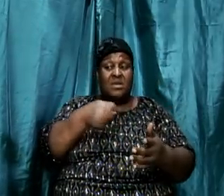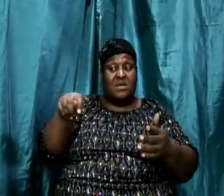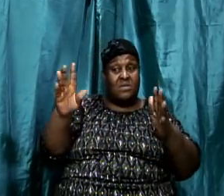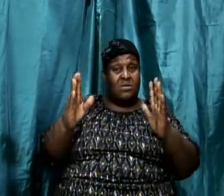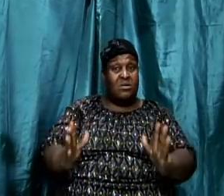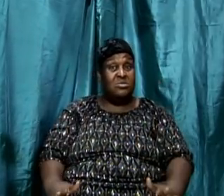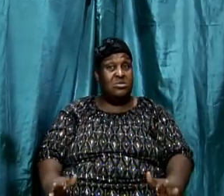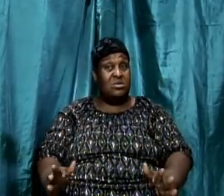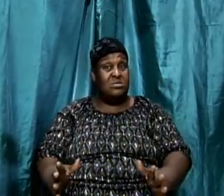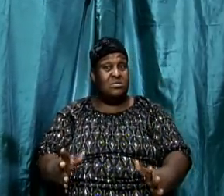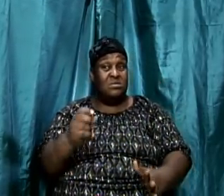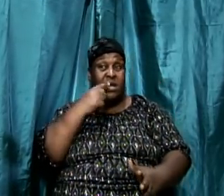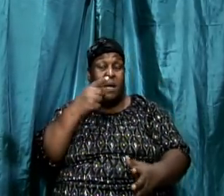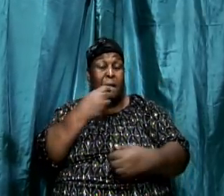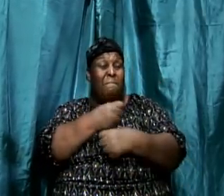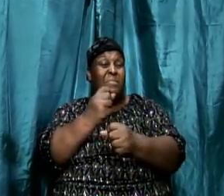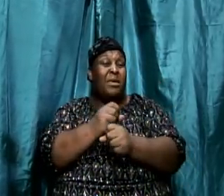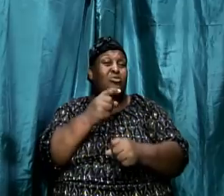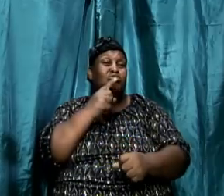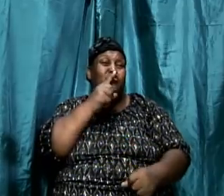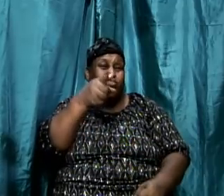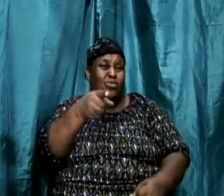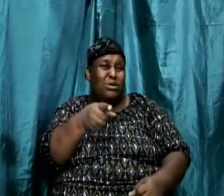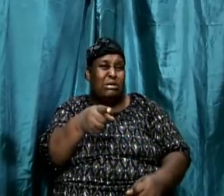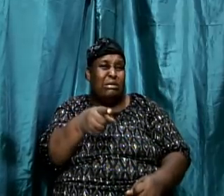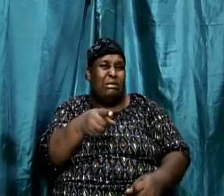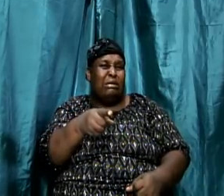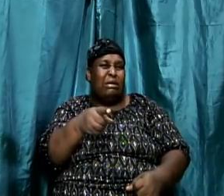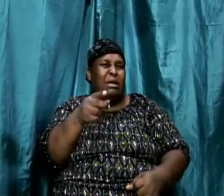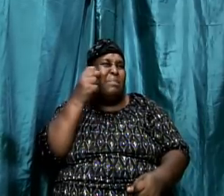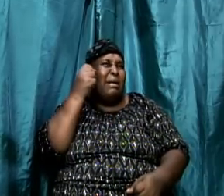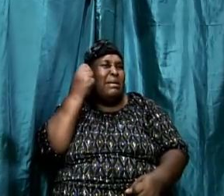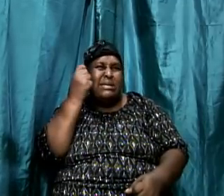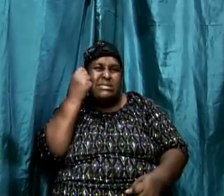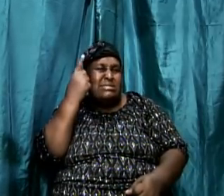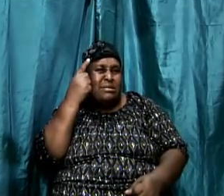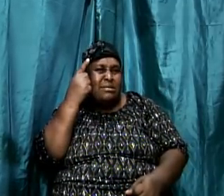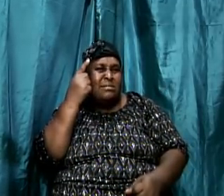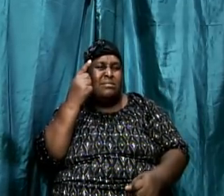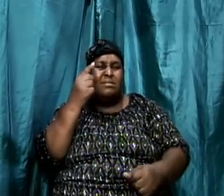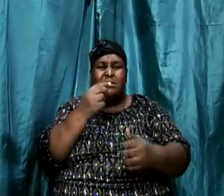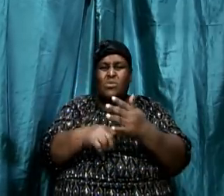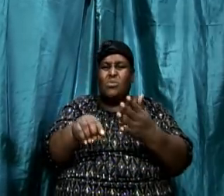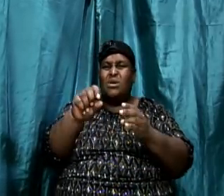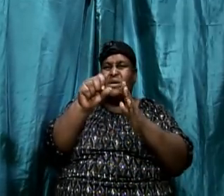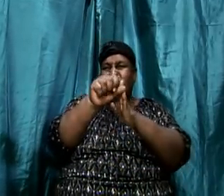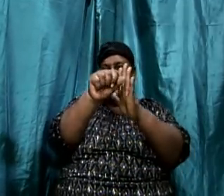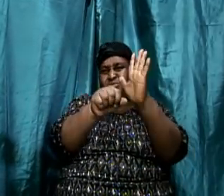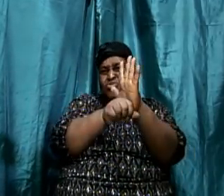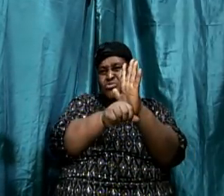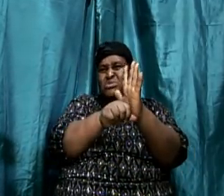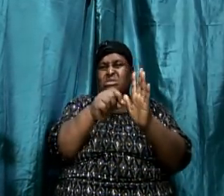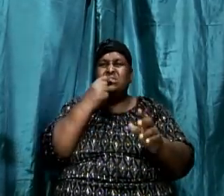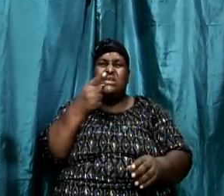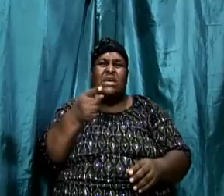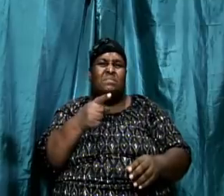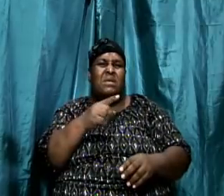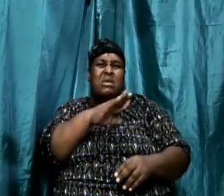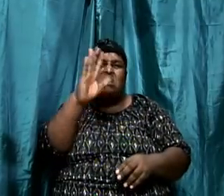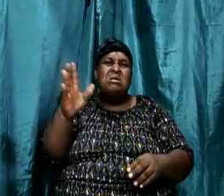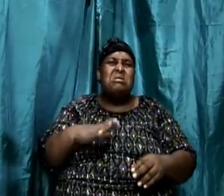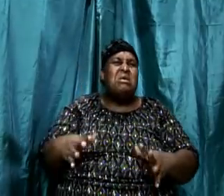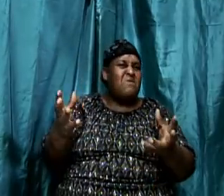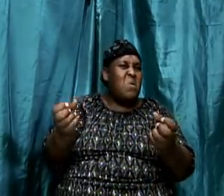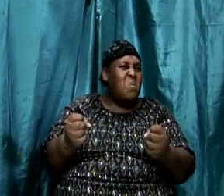making sure that he'd get a full angle of what the scripture was saying. He never wanted to misinterpret anything.